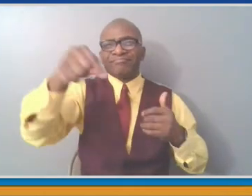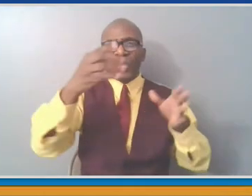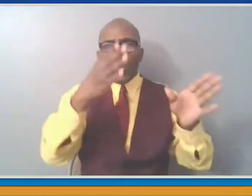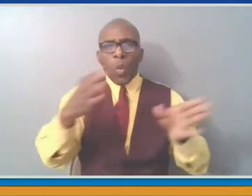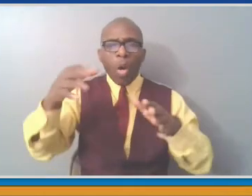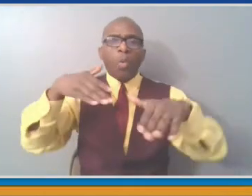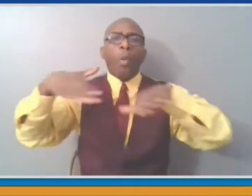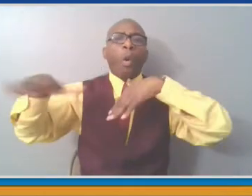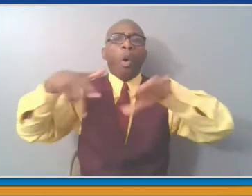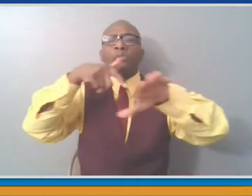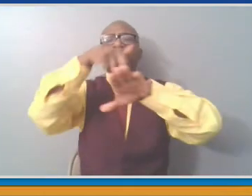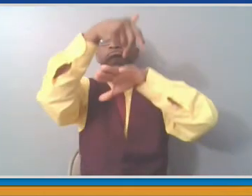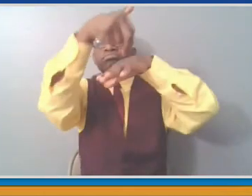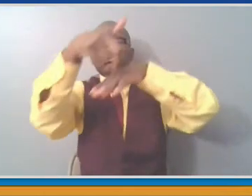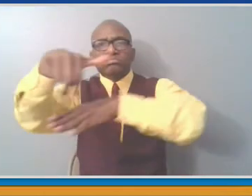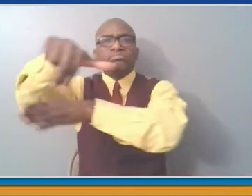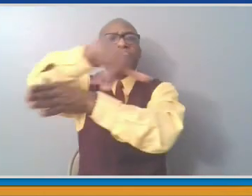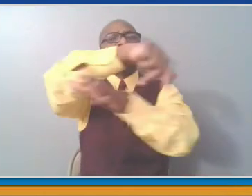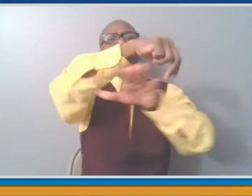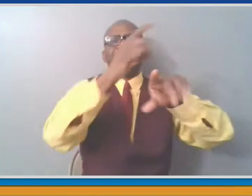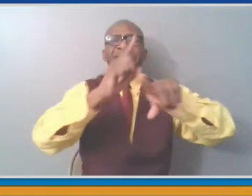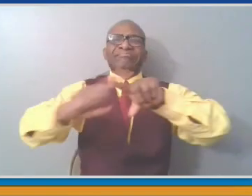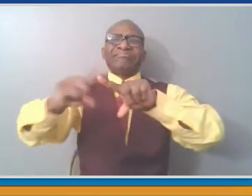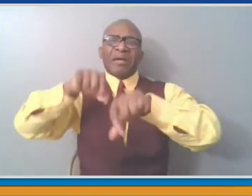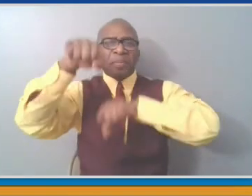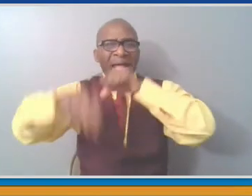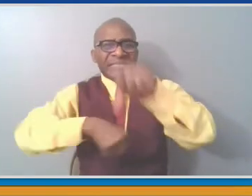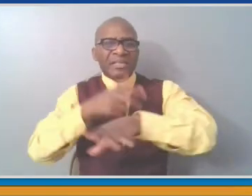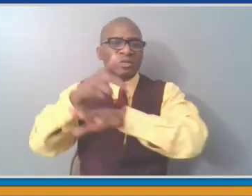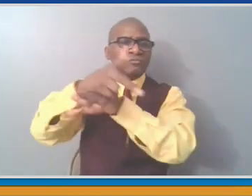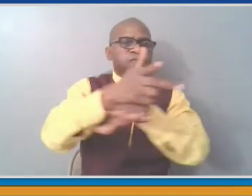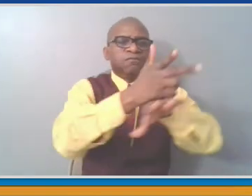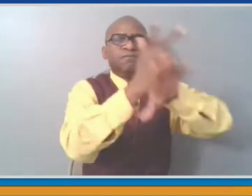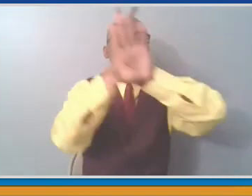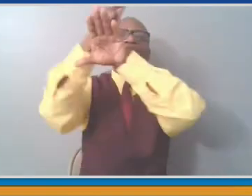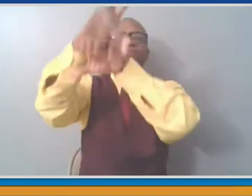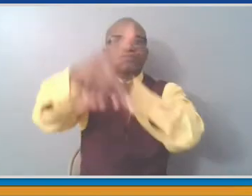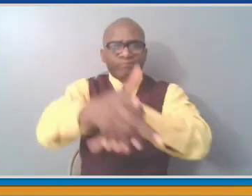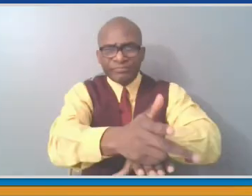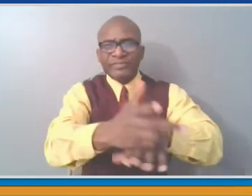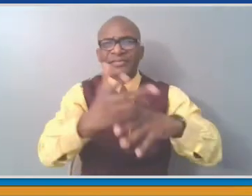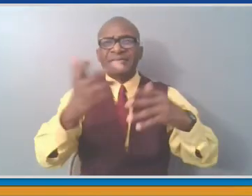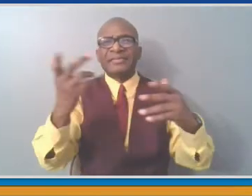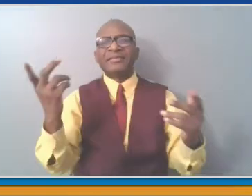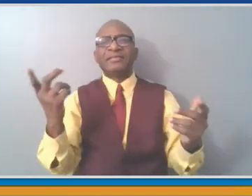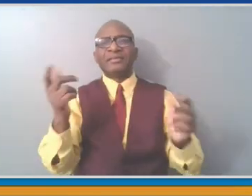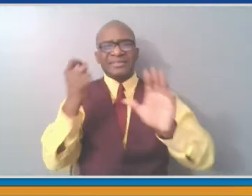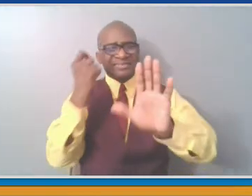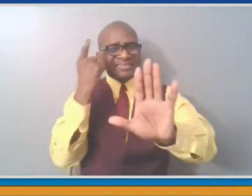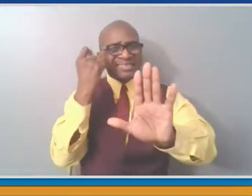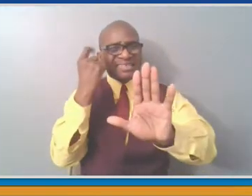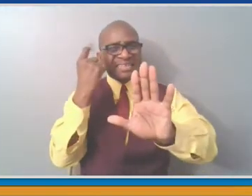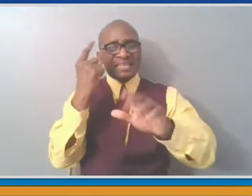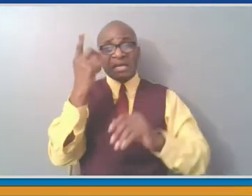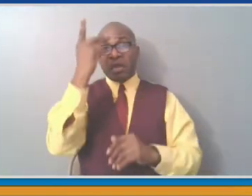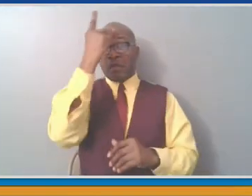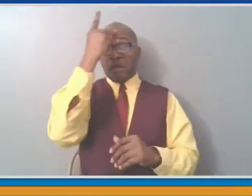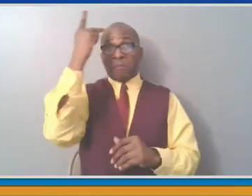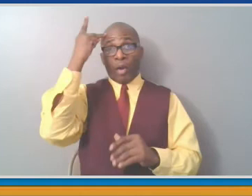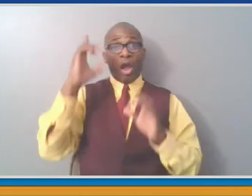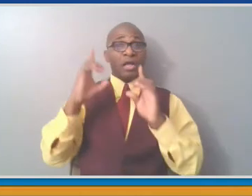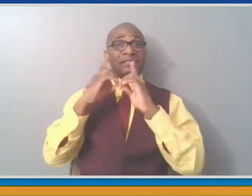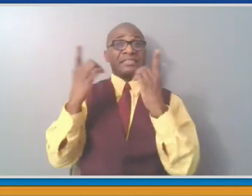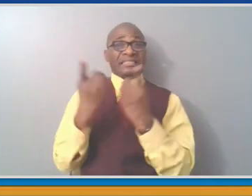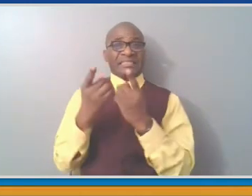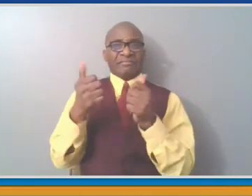So the parks department analyzed, looked at this area of Saxon Woods, the southern area of Saxon Woods, as a possible place for disc golf.